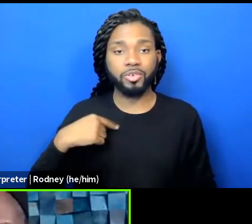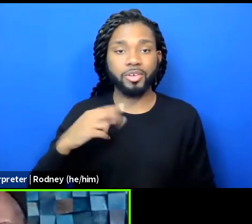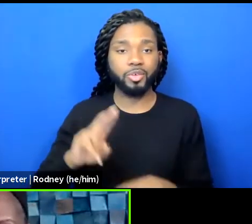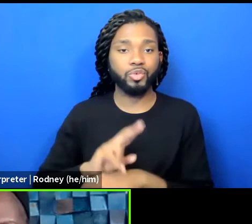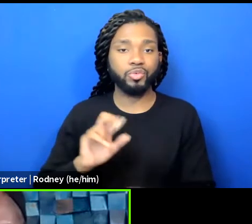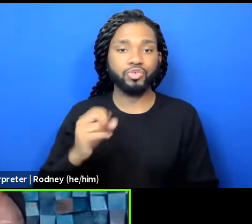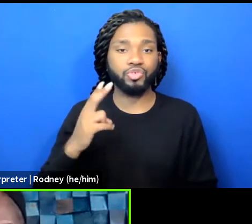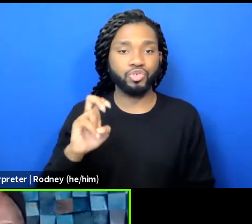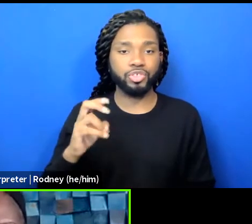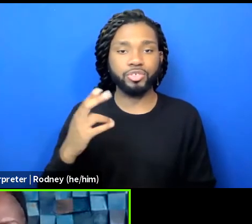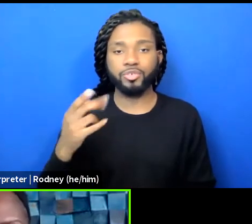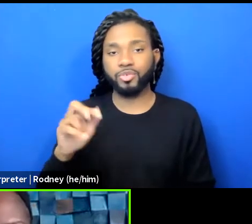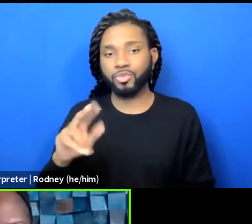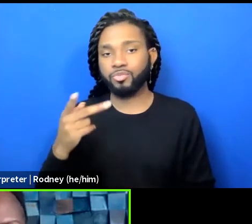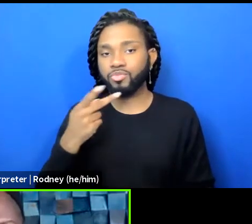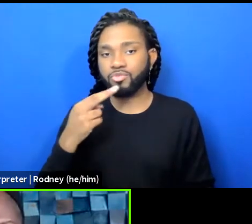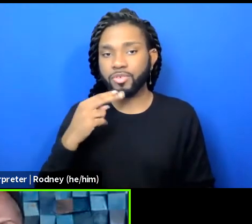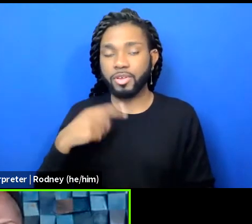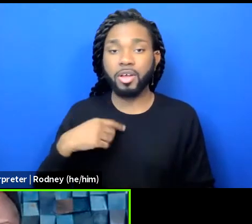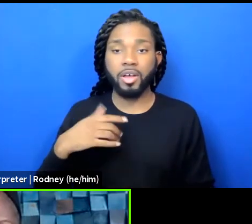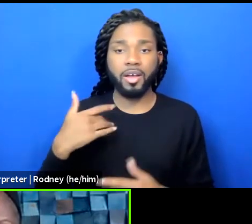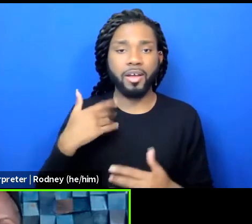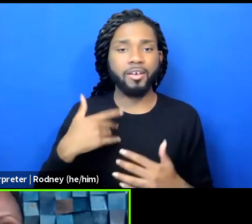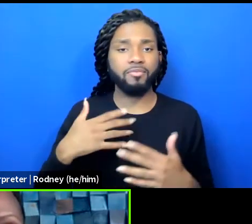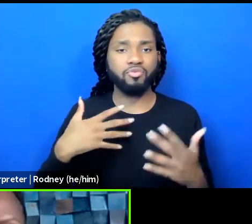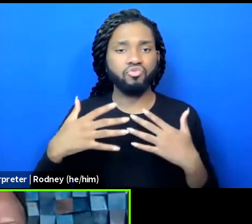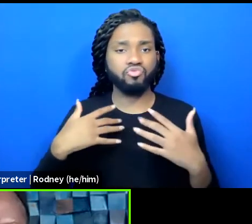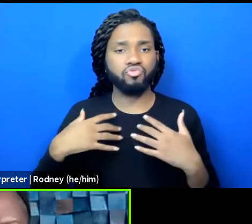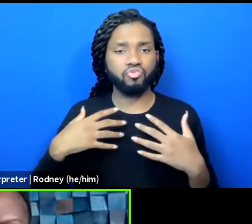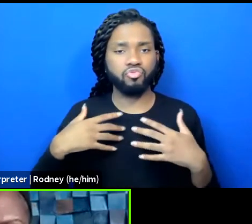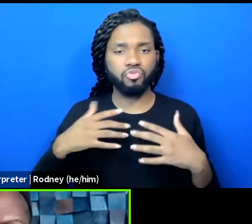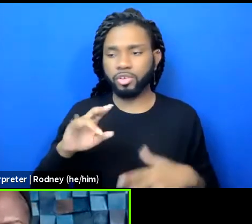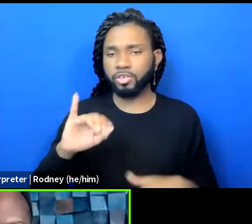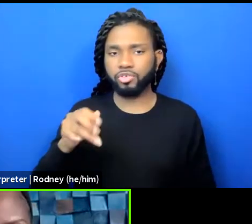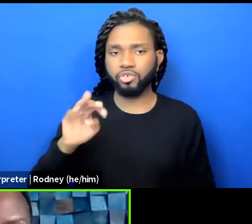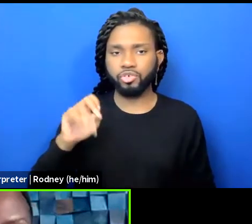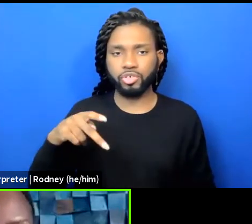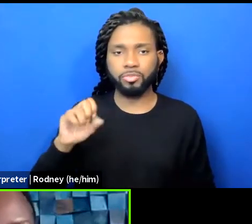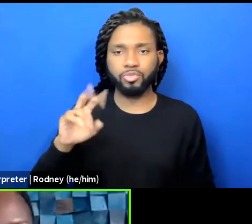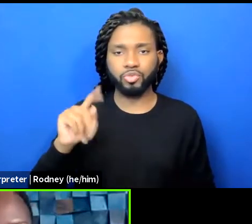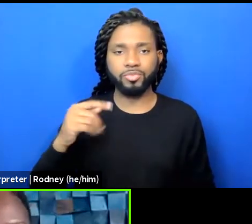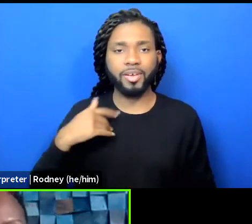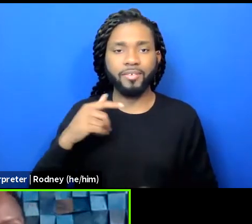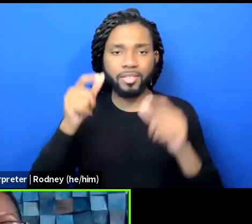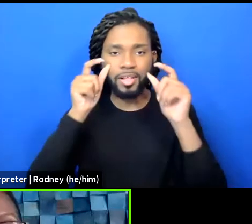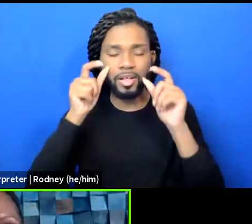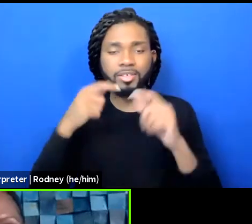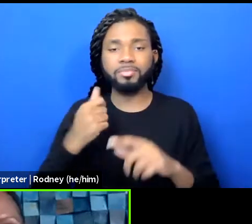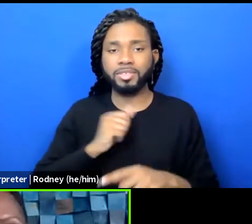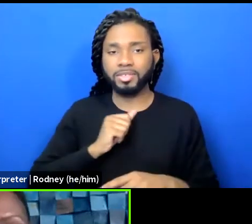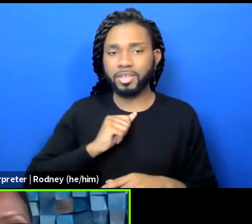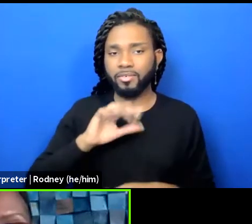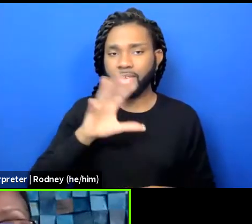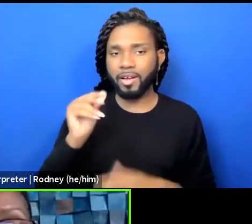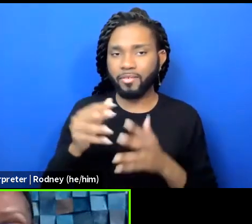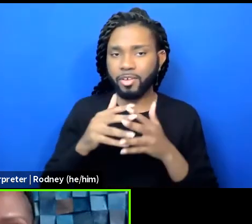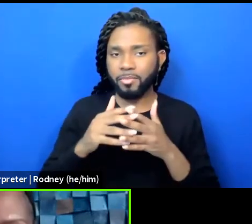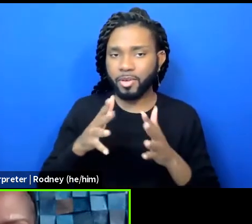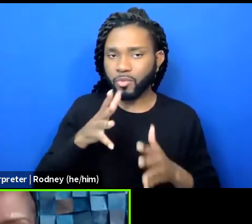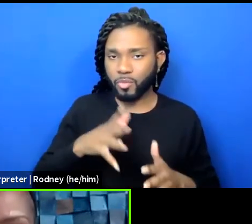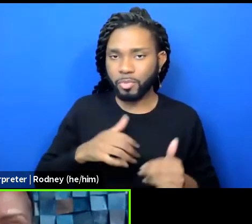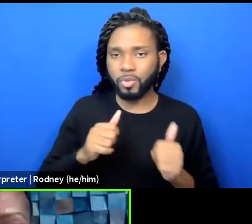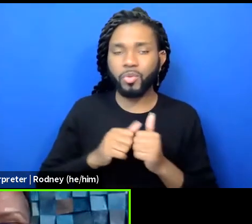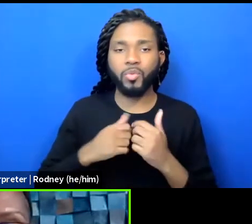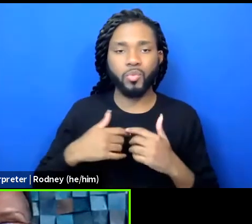wearing a gray jumpsuit and glasses. I'm an African-American woman with long locks. And I am zooming